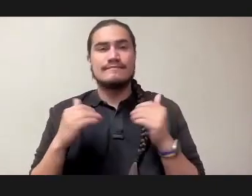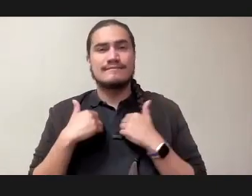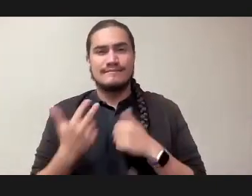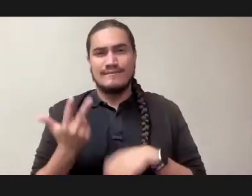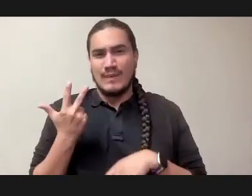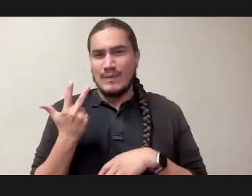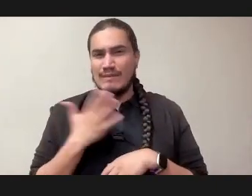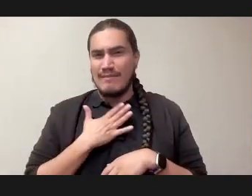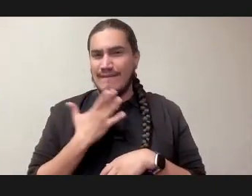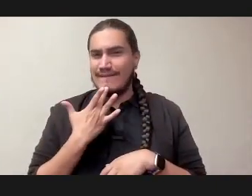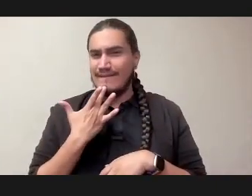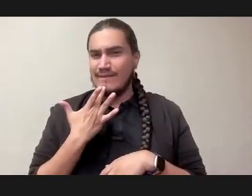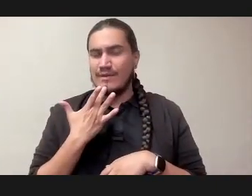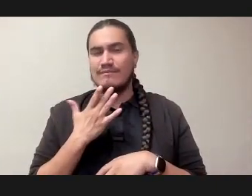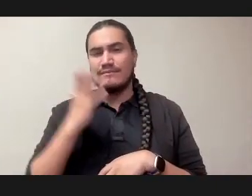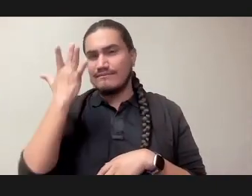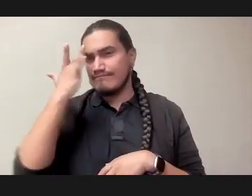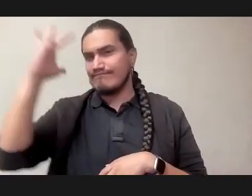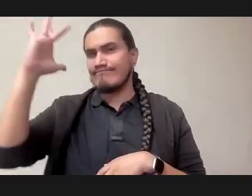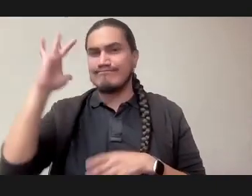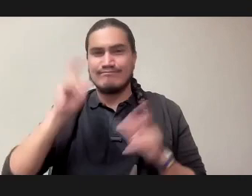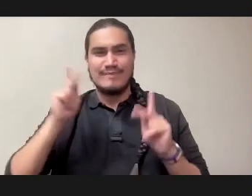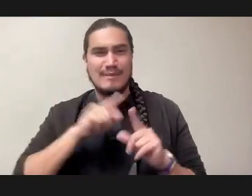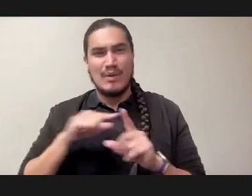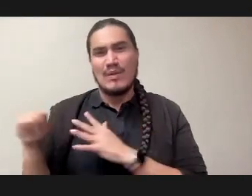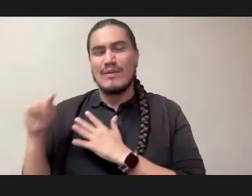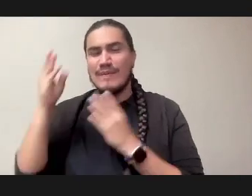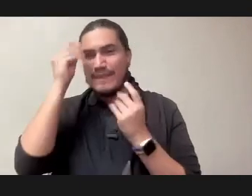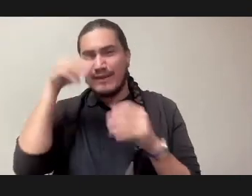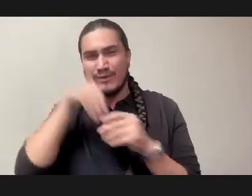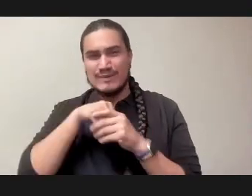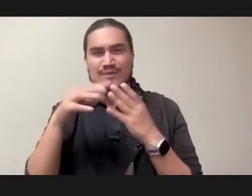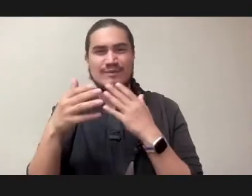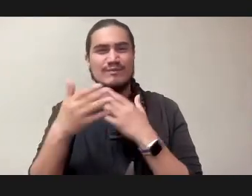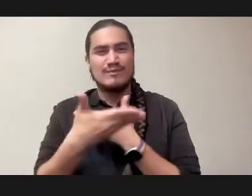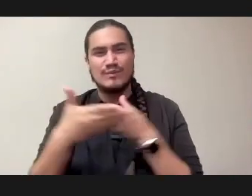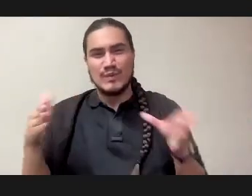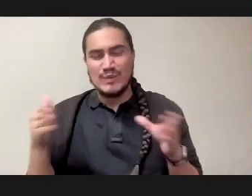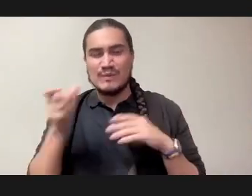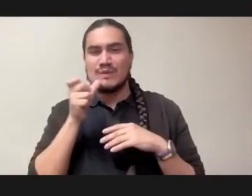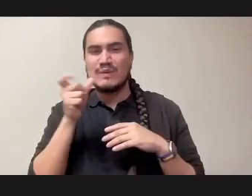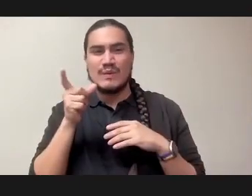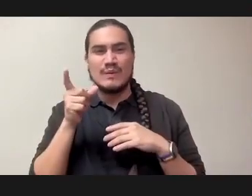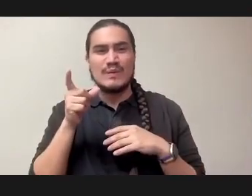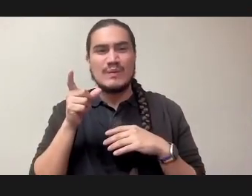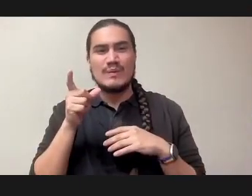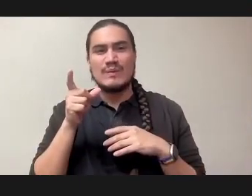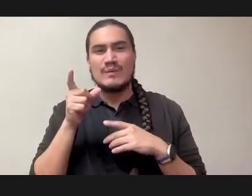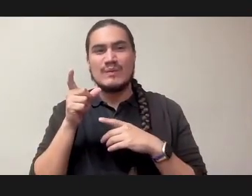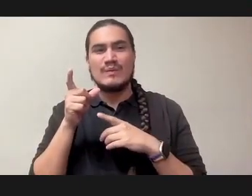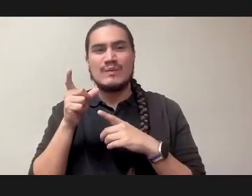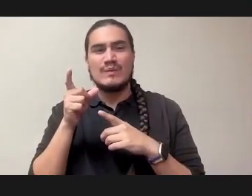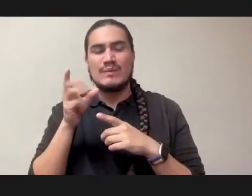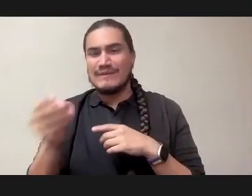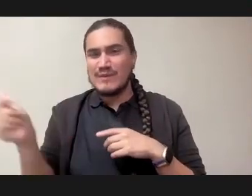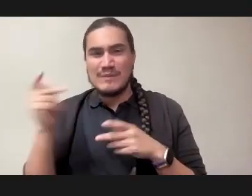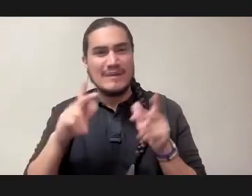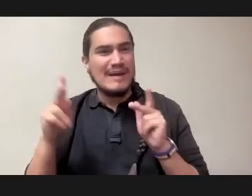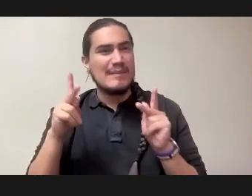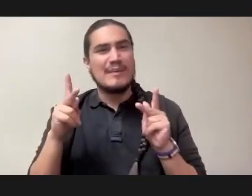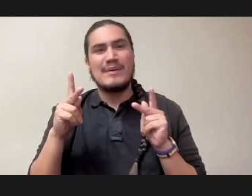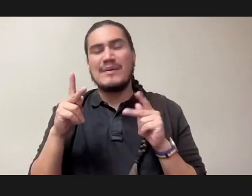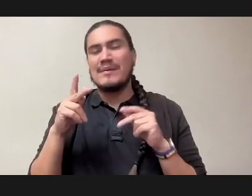intellectuals and thinkers in the room. Stormy Weber here, Tiffany Lethavo King, Amber